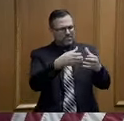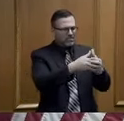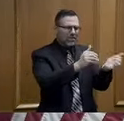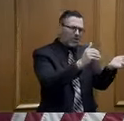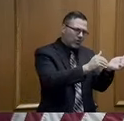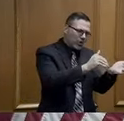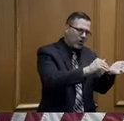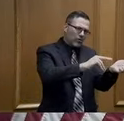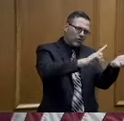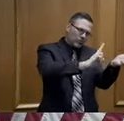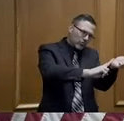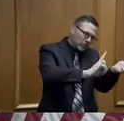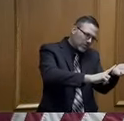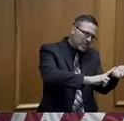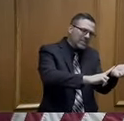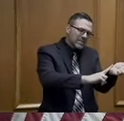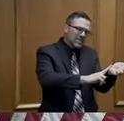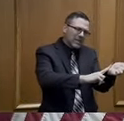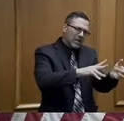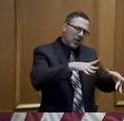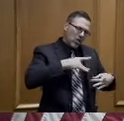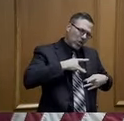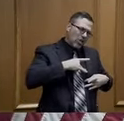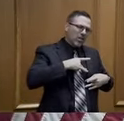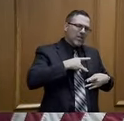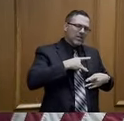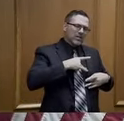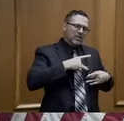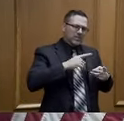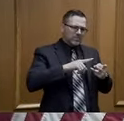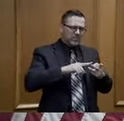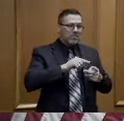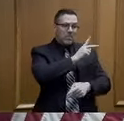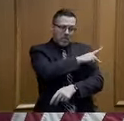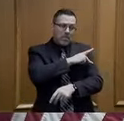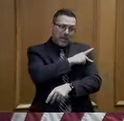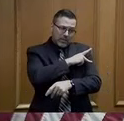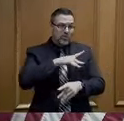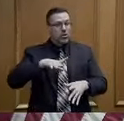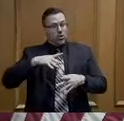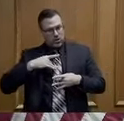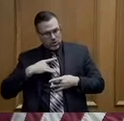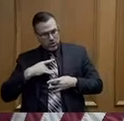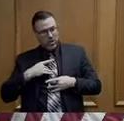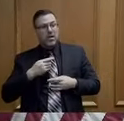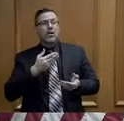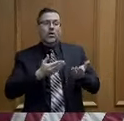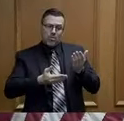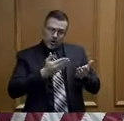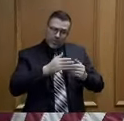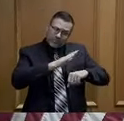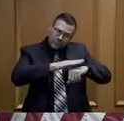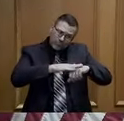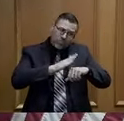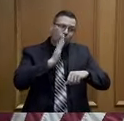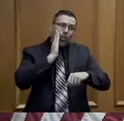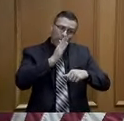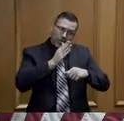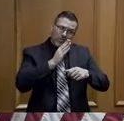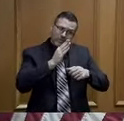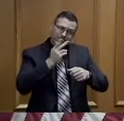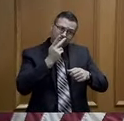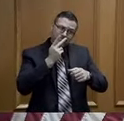isolated cases in patients. I will warn you that we are likely to see more of that and